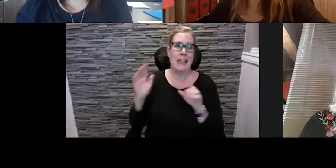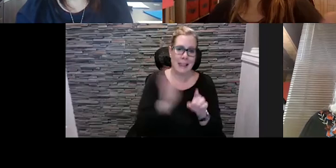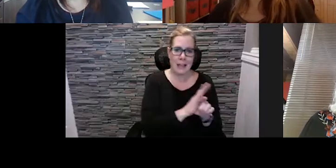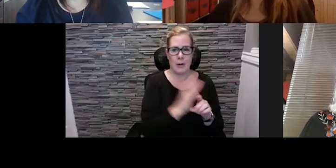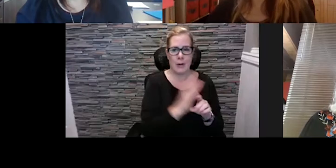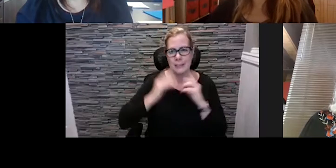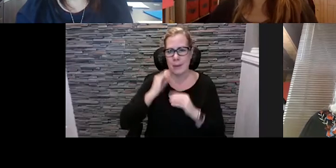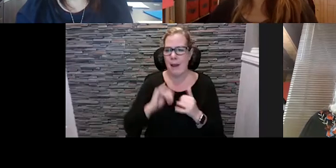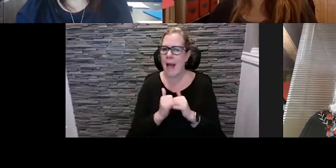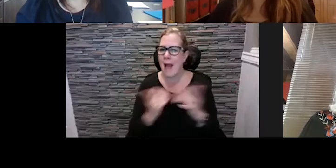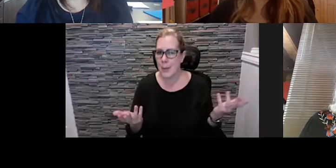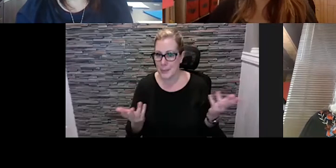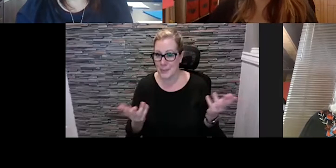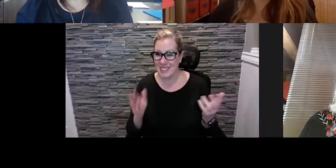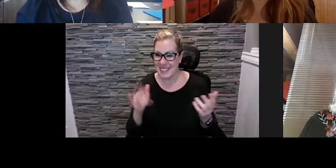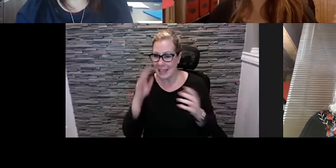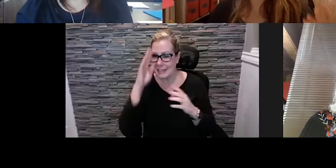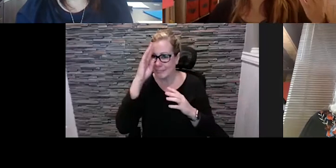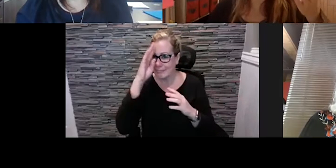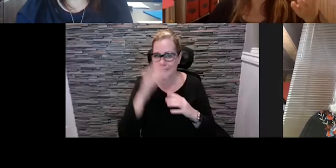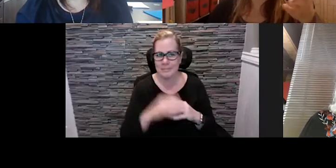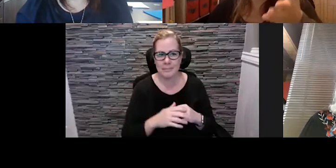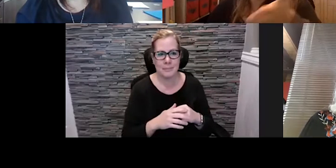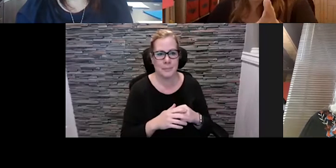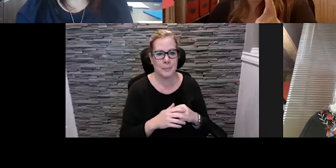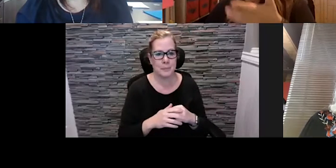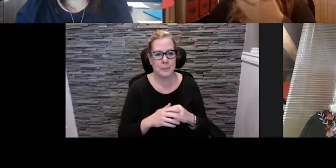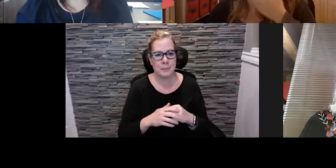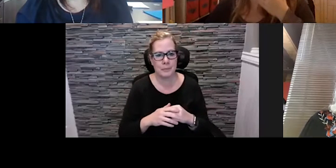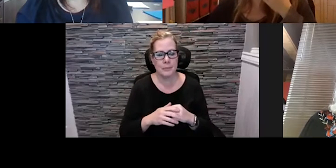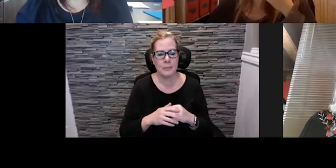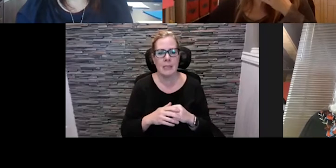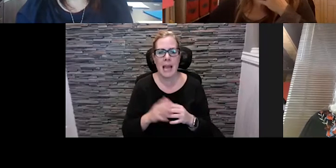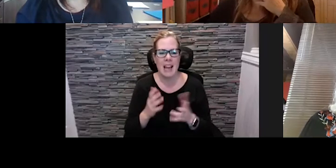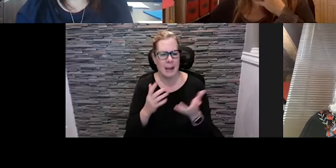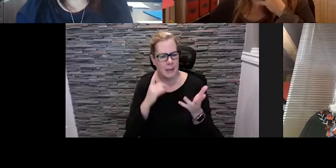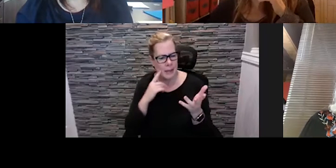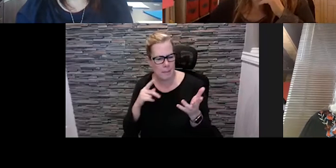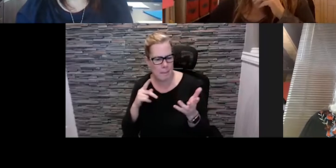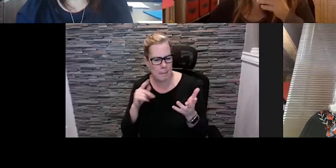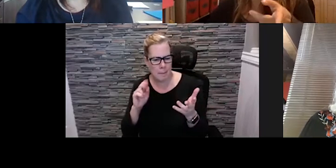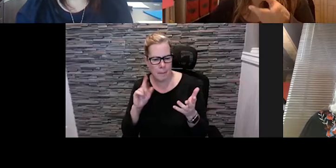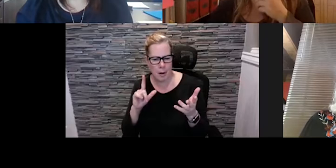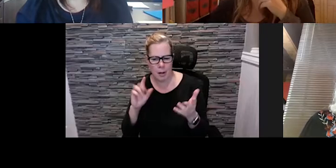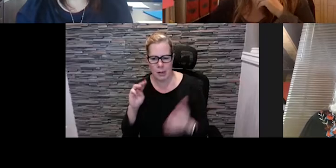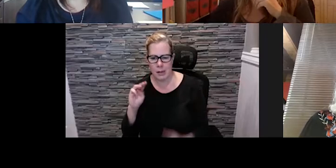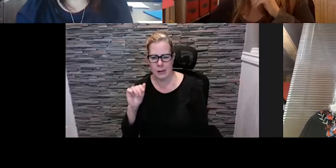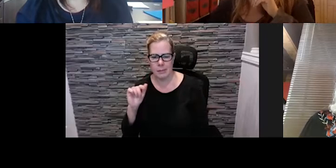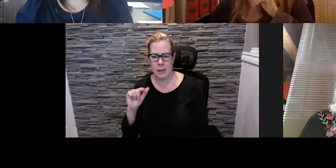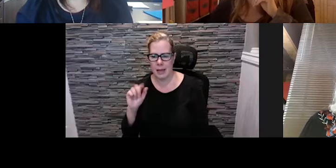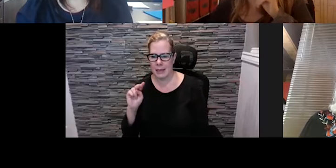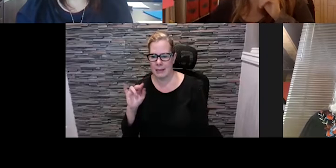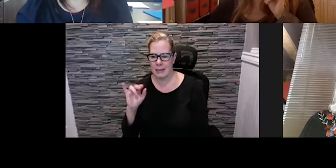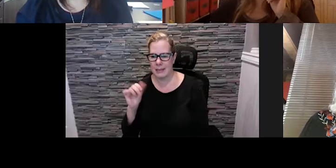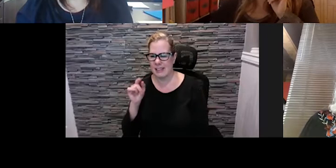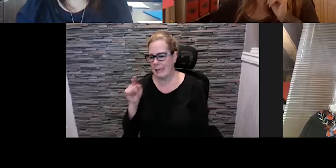um and then the last thing i think of uh and i think paul might actually be on the call paul magnuson who was the big